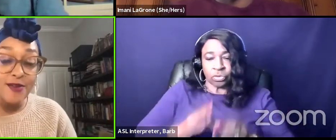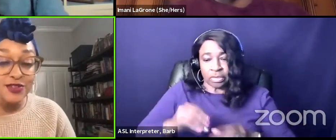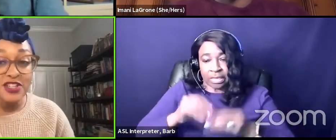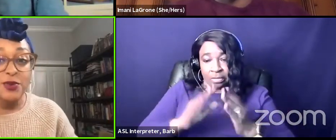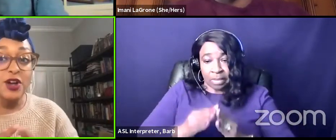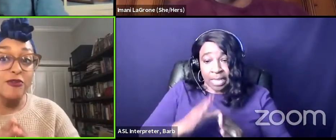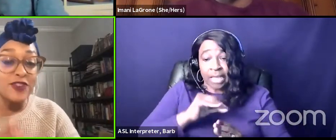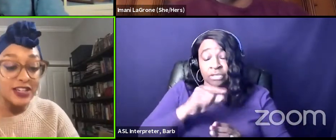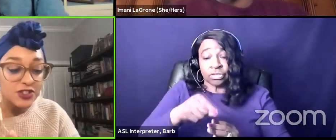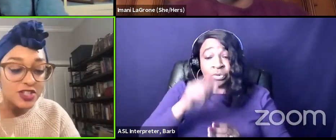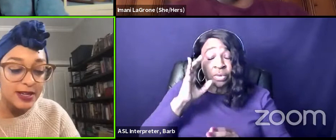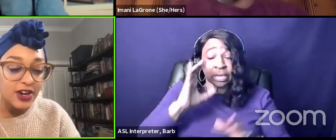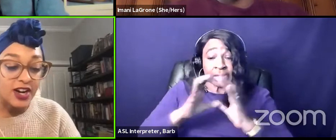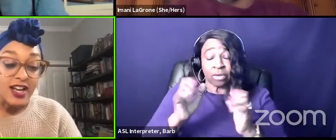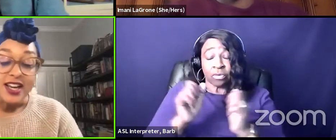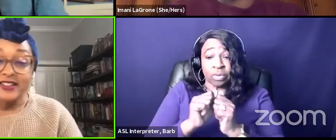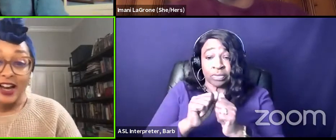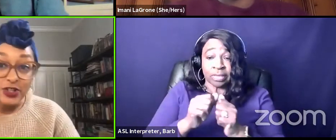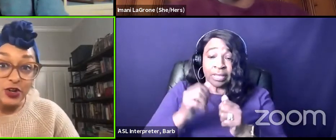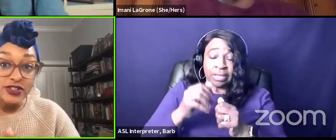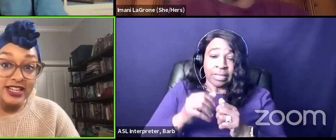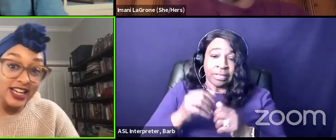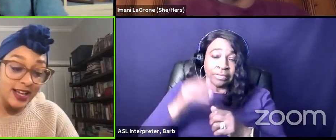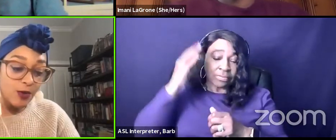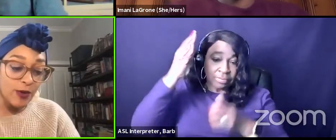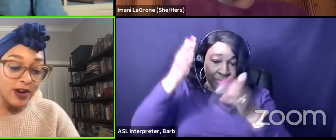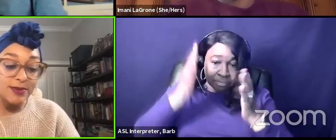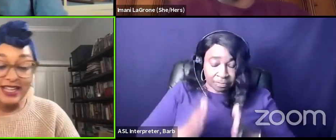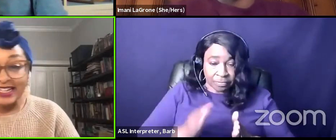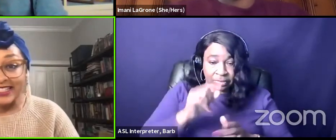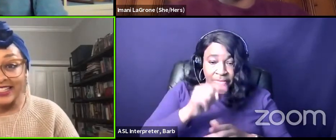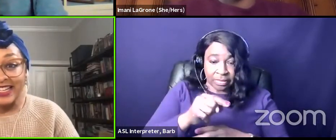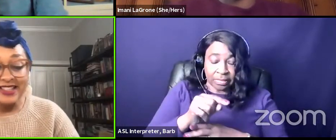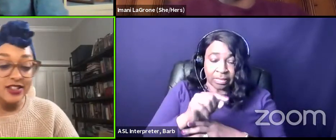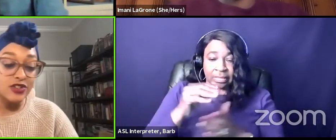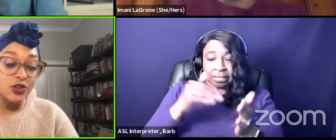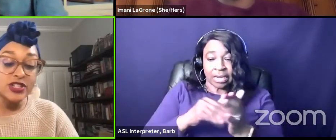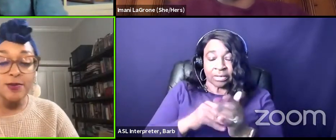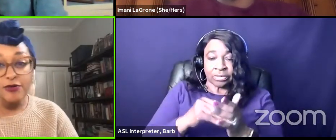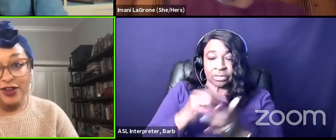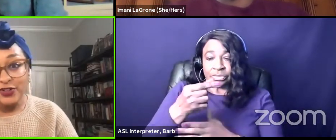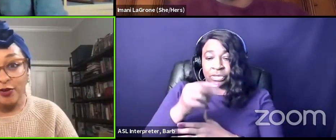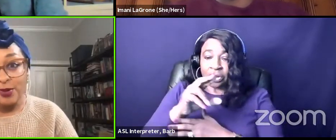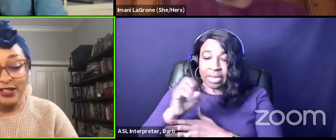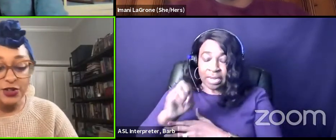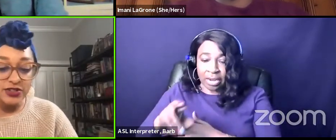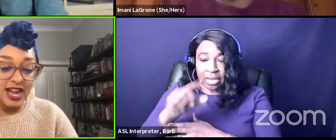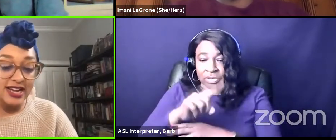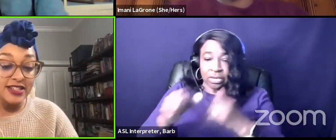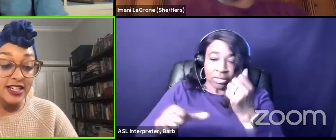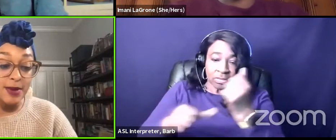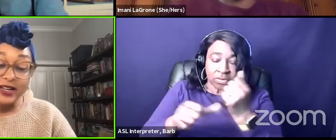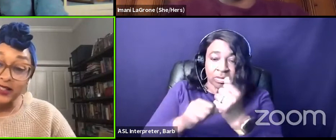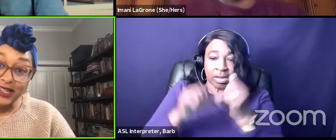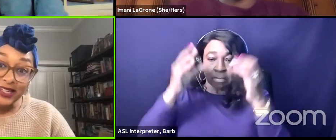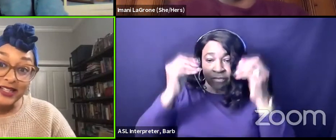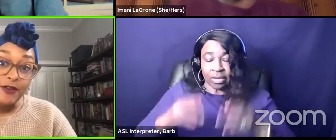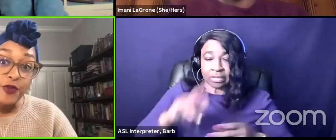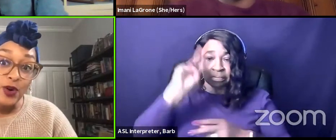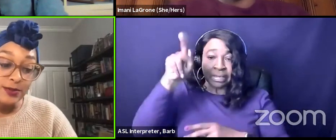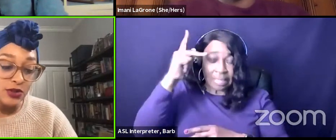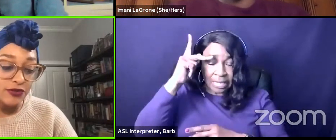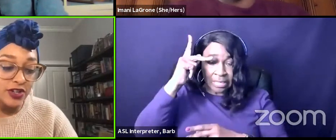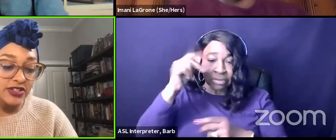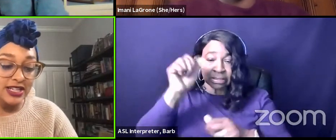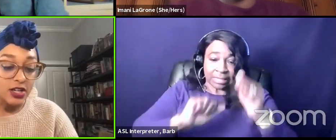she will be in conversation with our featured speaker dr christina m greer phd is an associate professor of political science and american studies